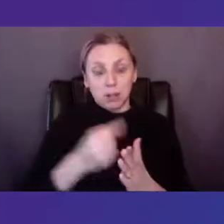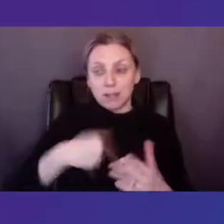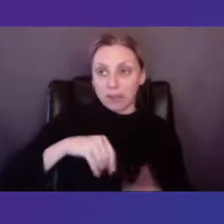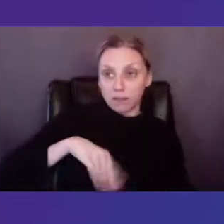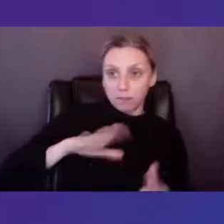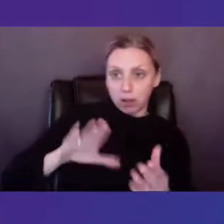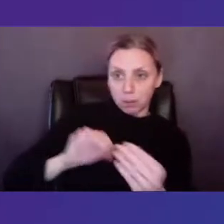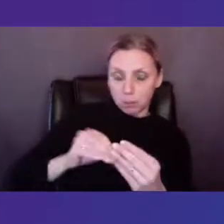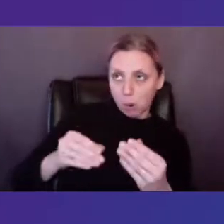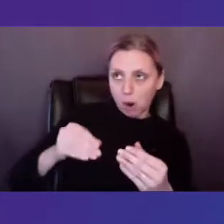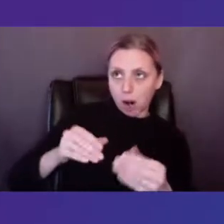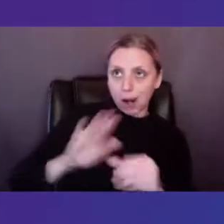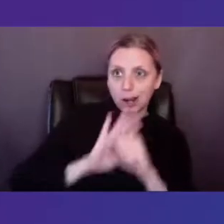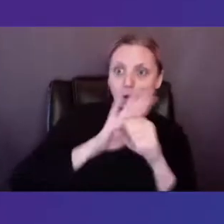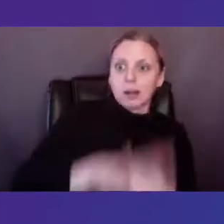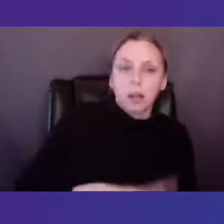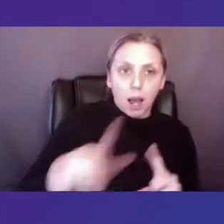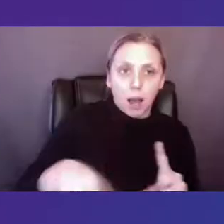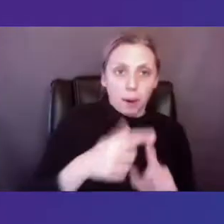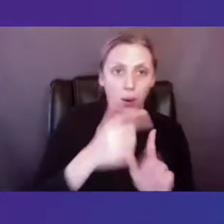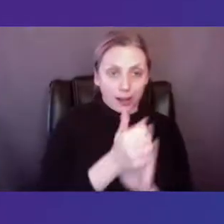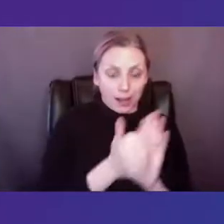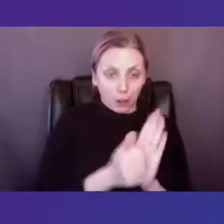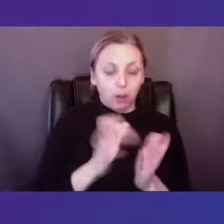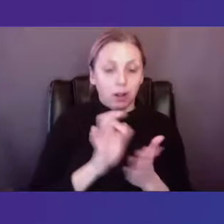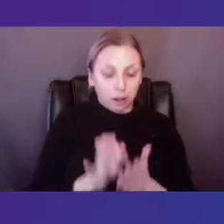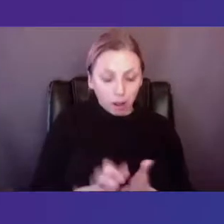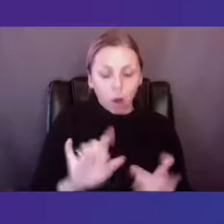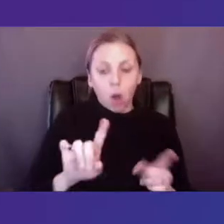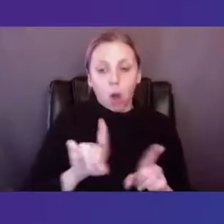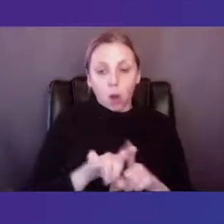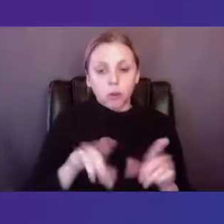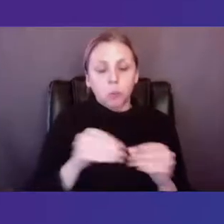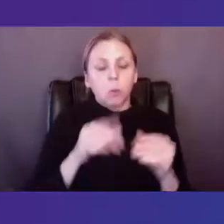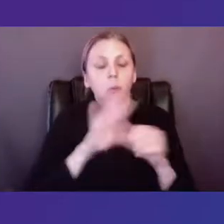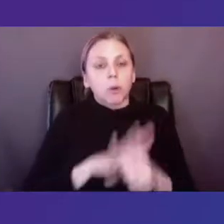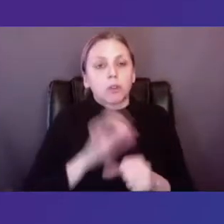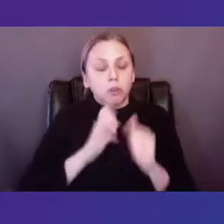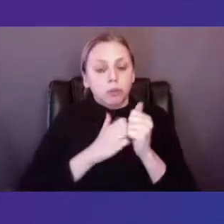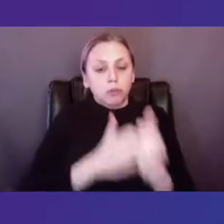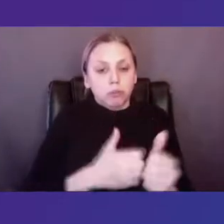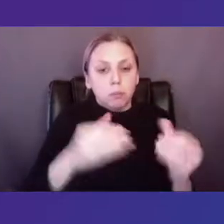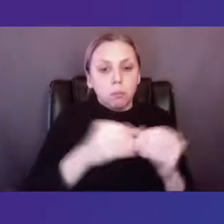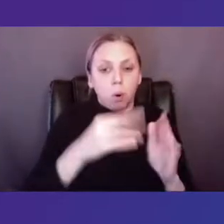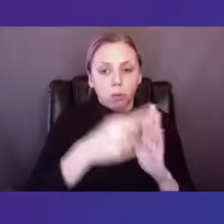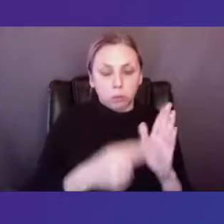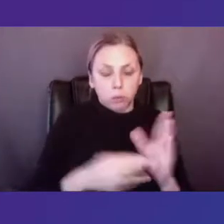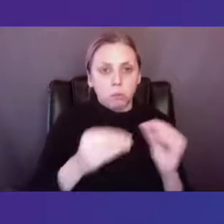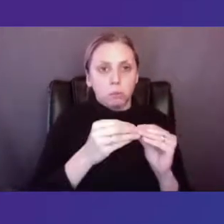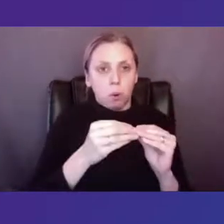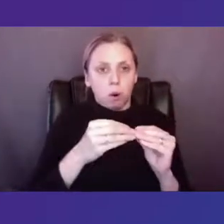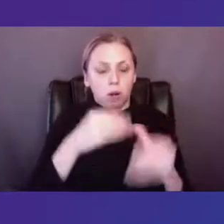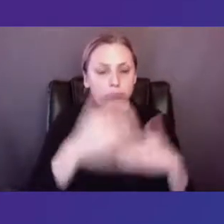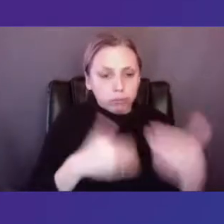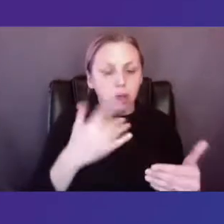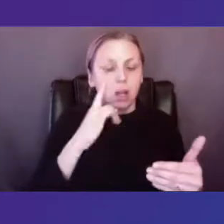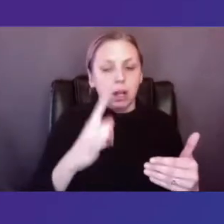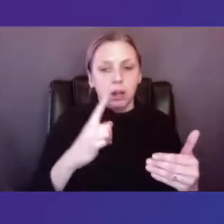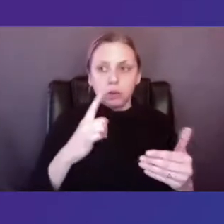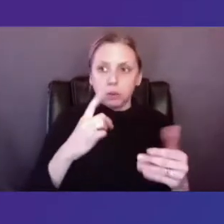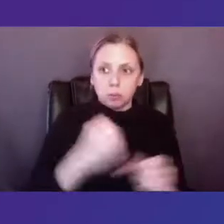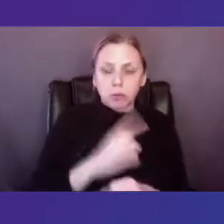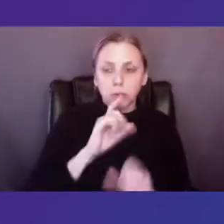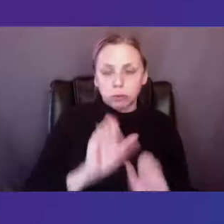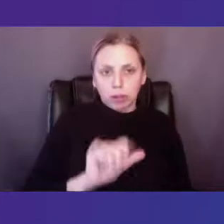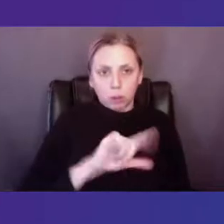accounting pressures and also pressures to assimilate to new rules and regulations in order to be eligible for dance